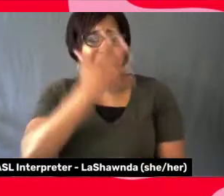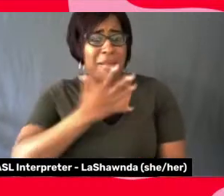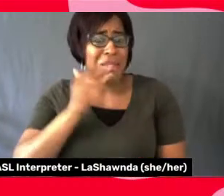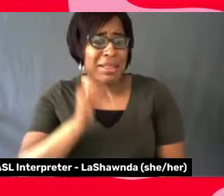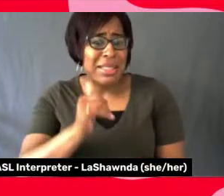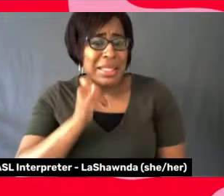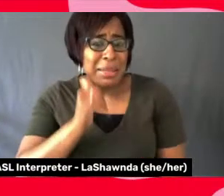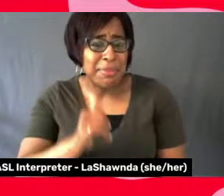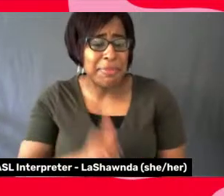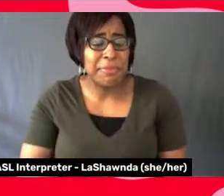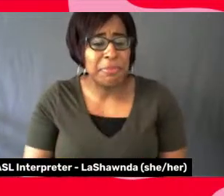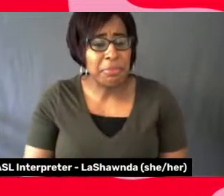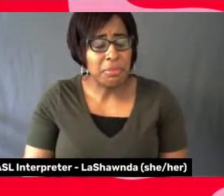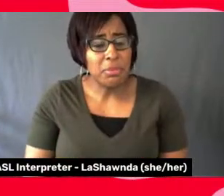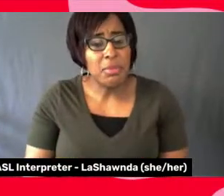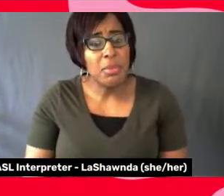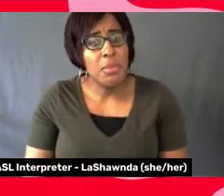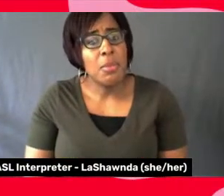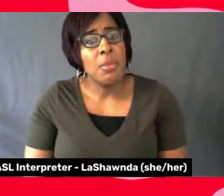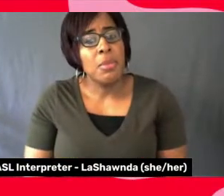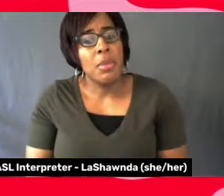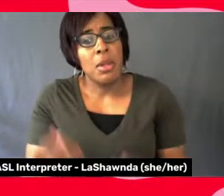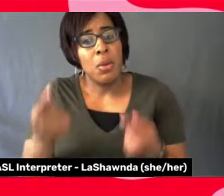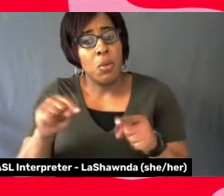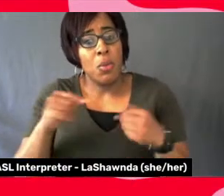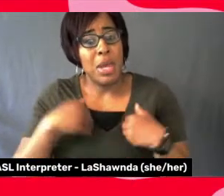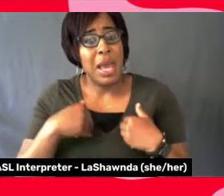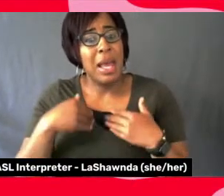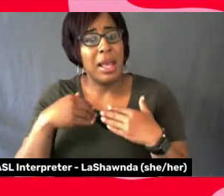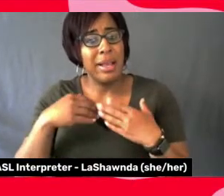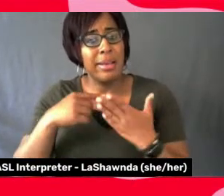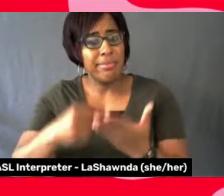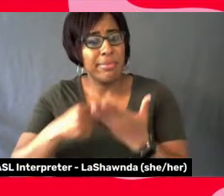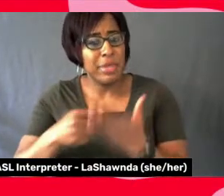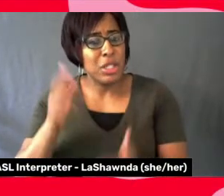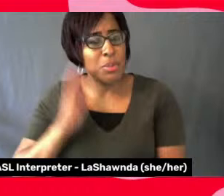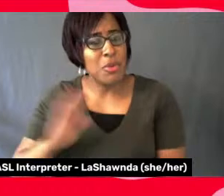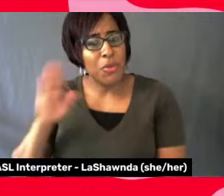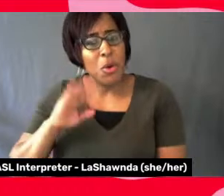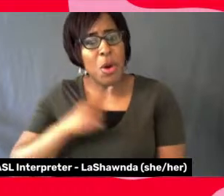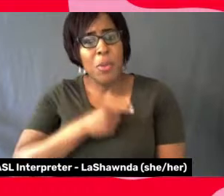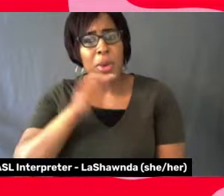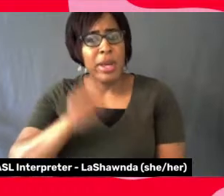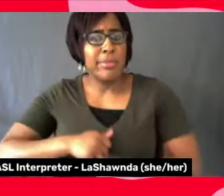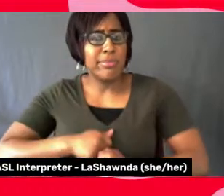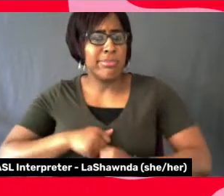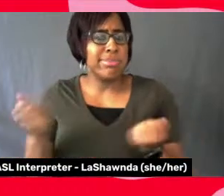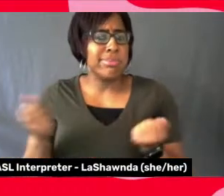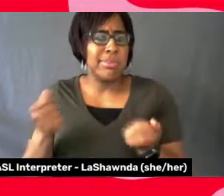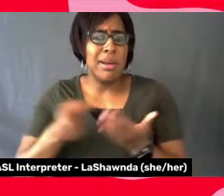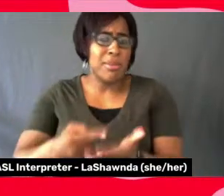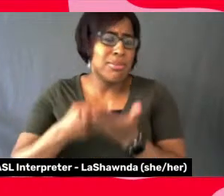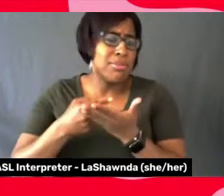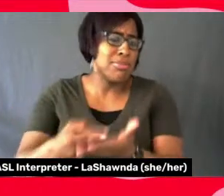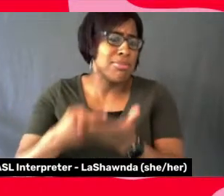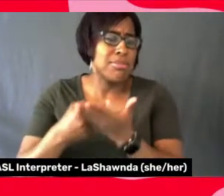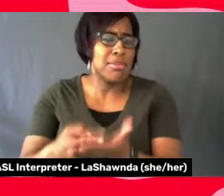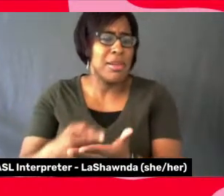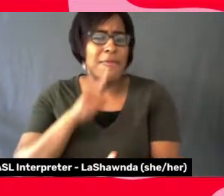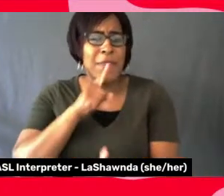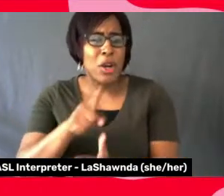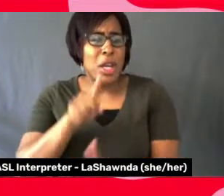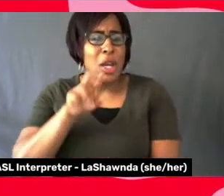our discussion before, you know, we all kind of were able to really let loose and talk to each other. And it's like those really raw and